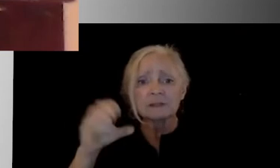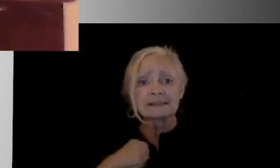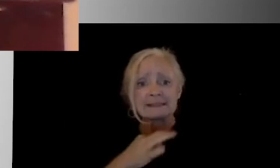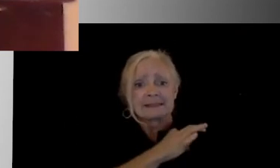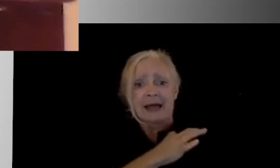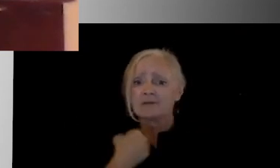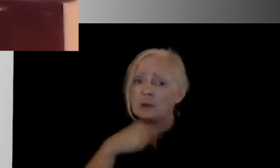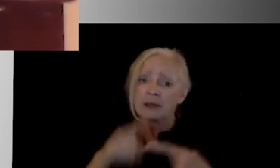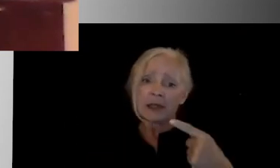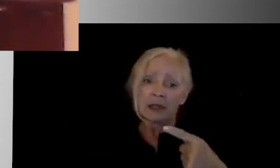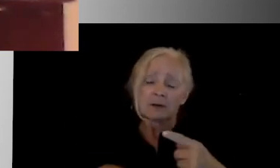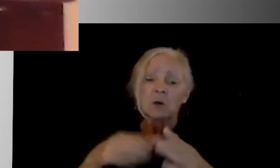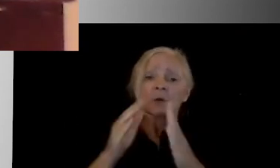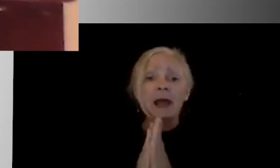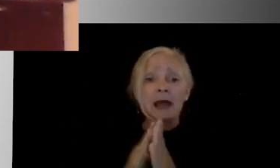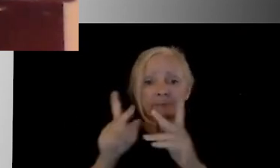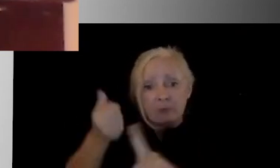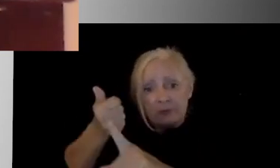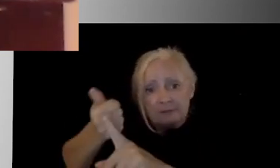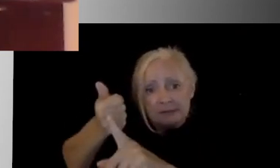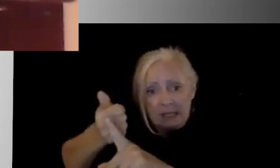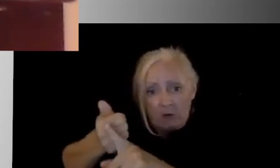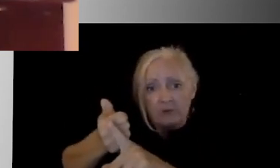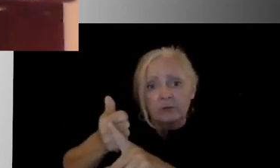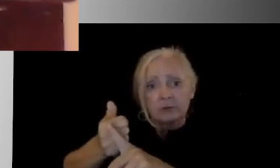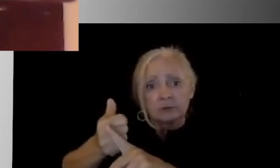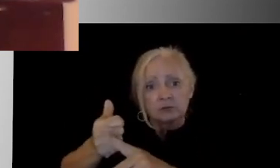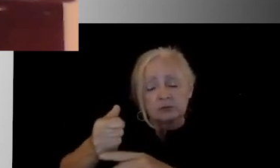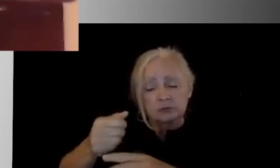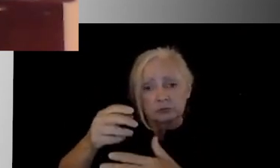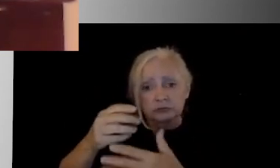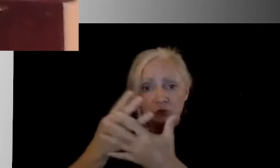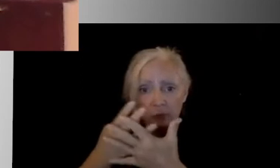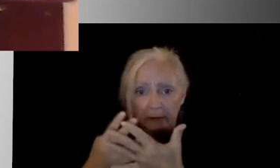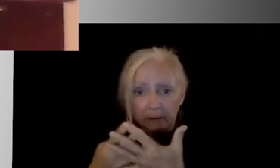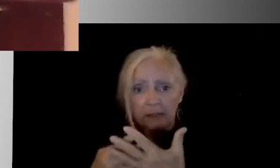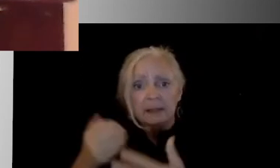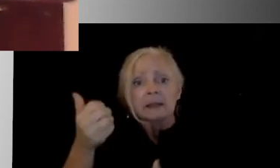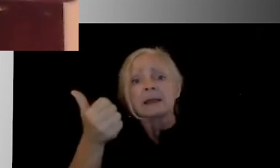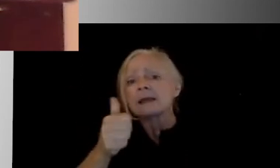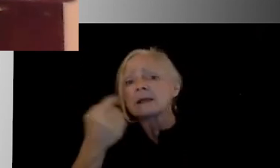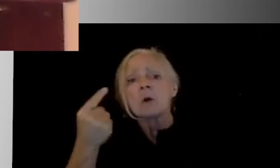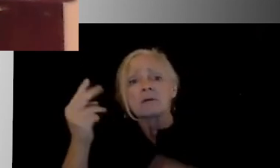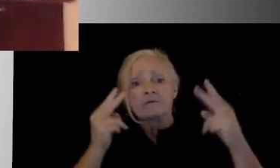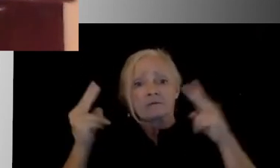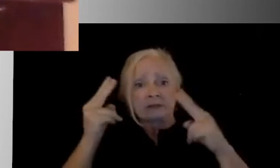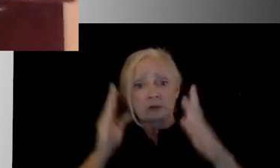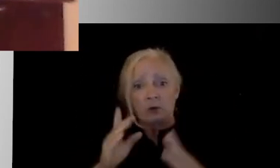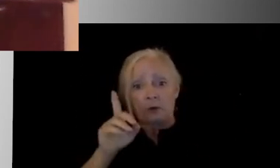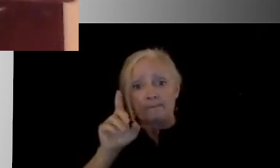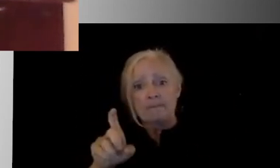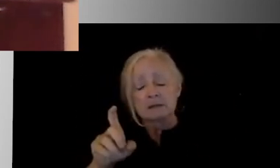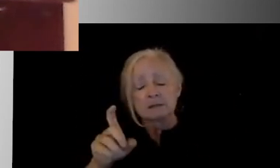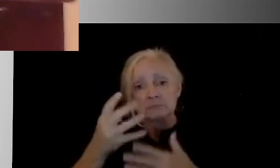people to self-screen. Not only those students and staff that be coming into the building, but any visitor that comes into the building has to complete a self-screener before they come